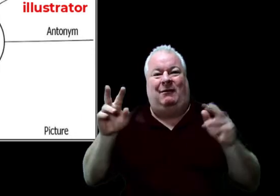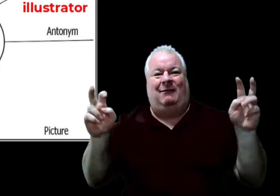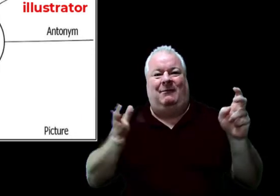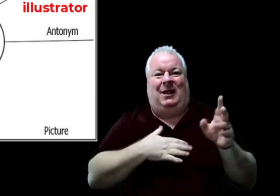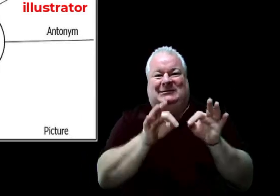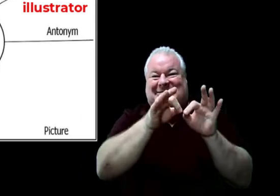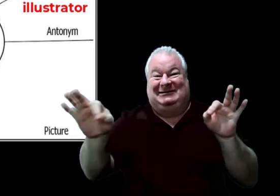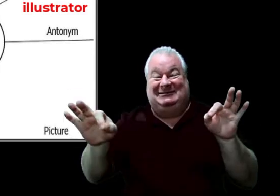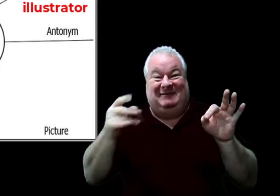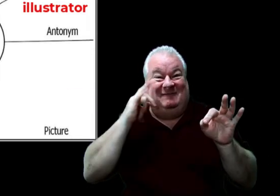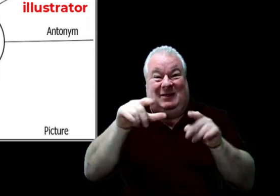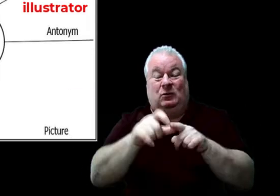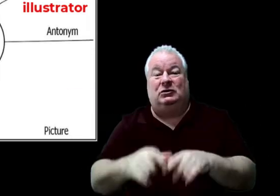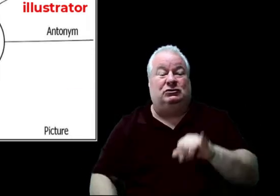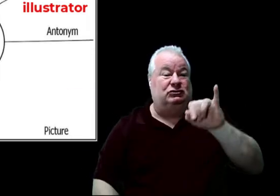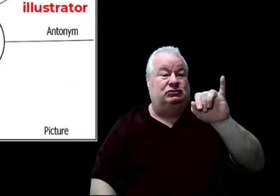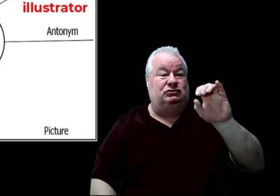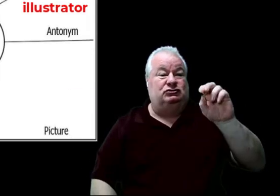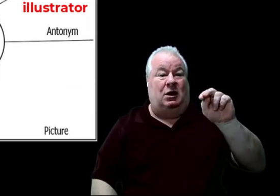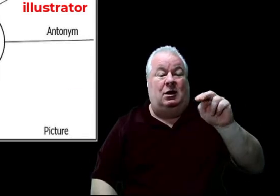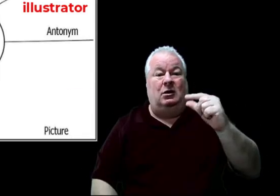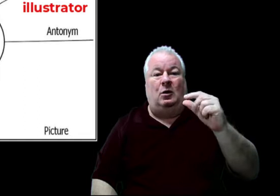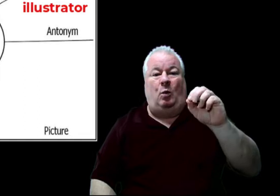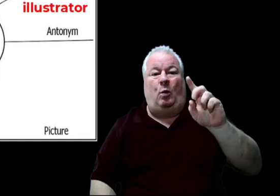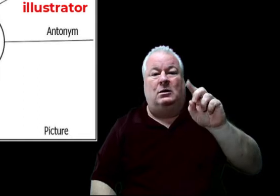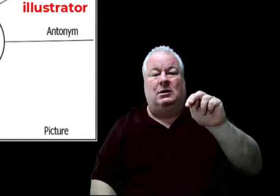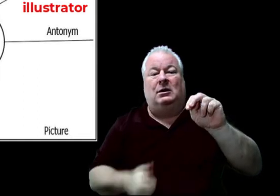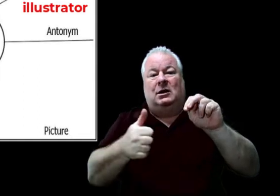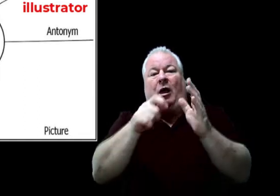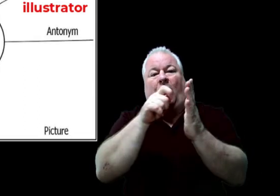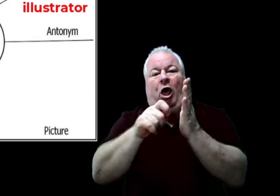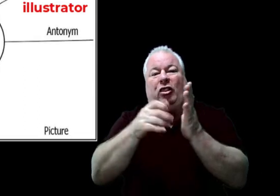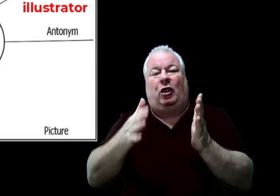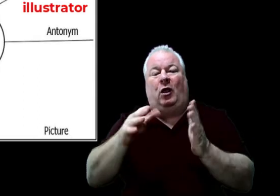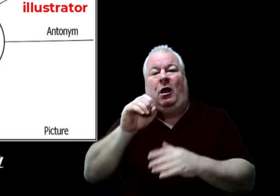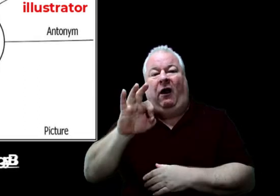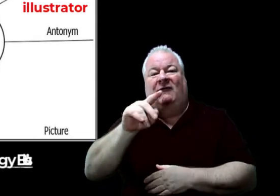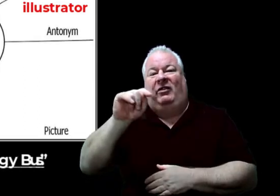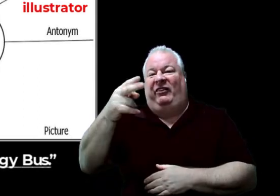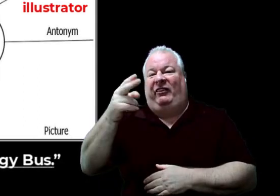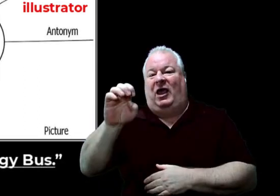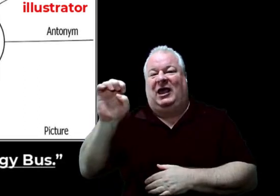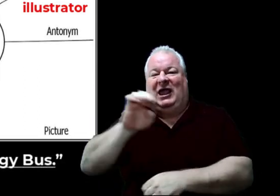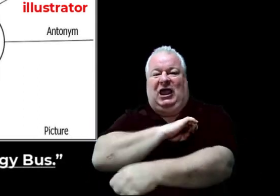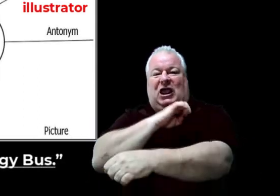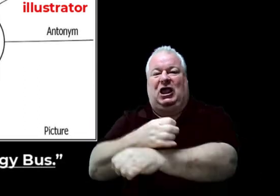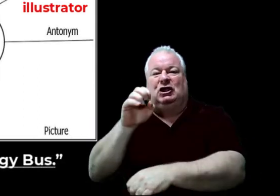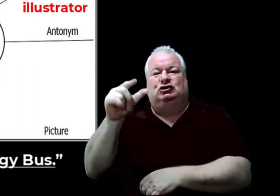the word author. John Gordon is the author of the energy bus.